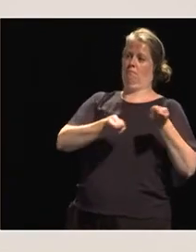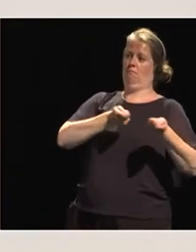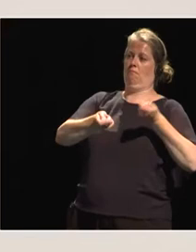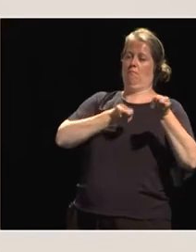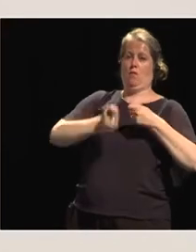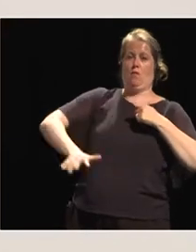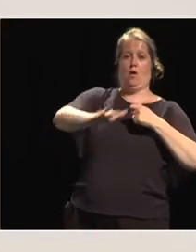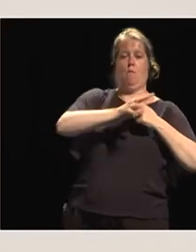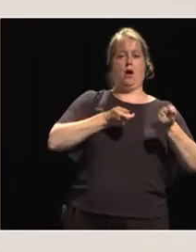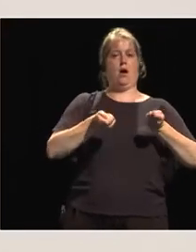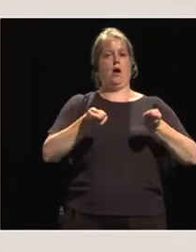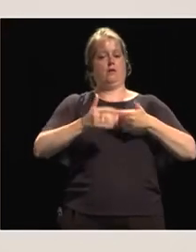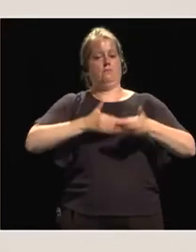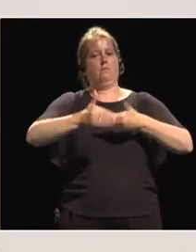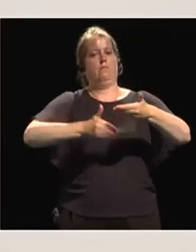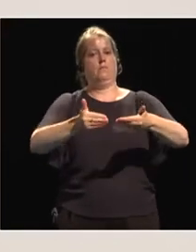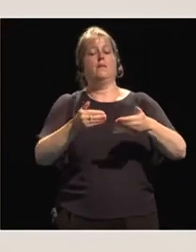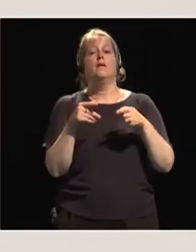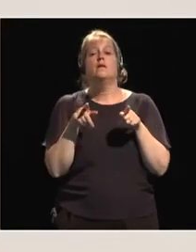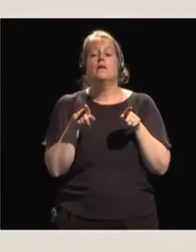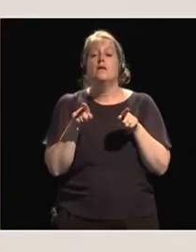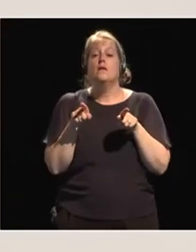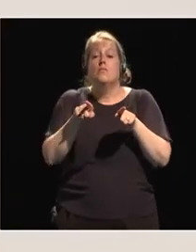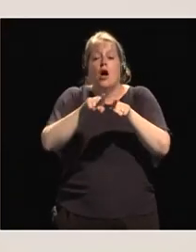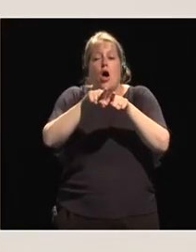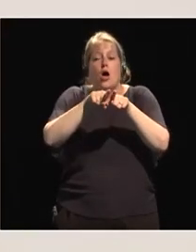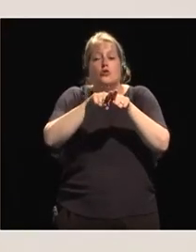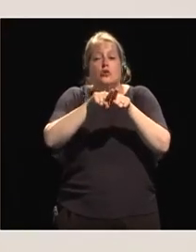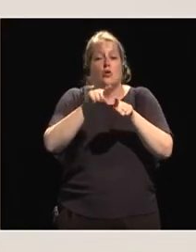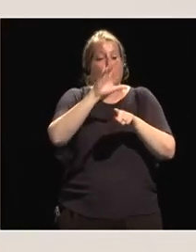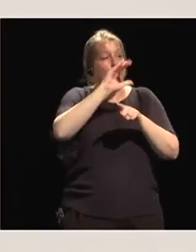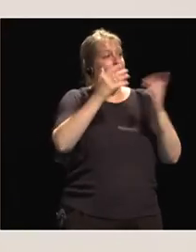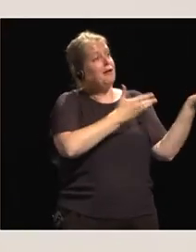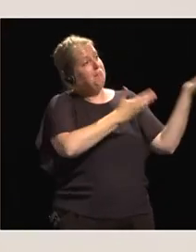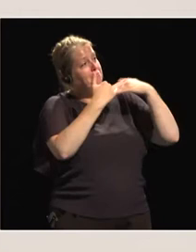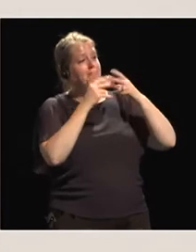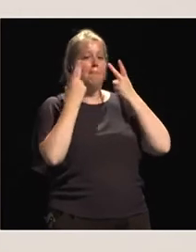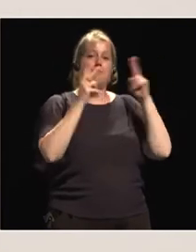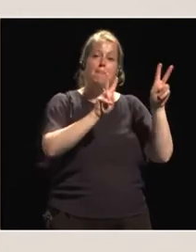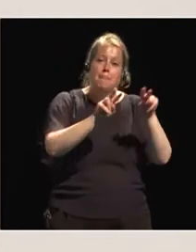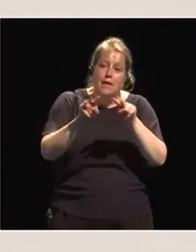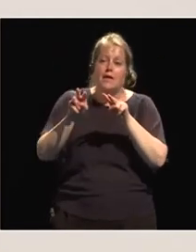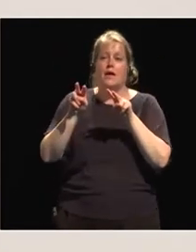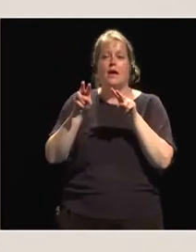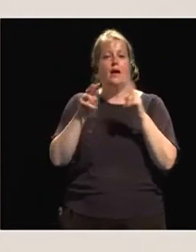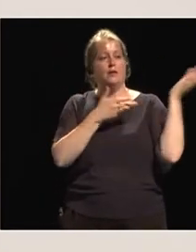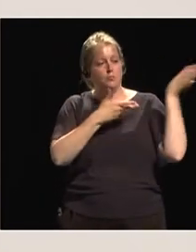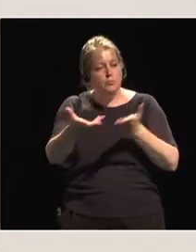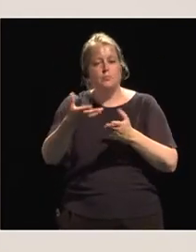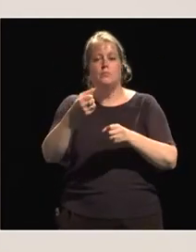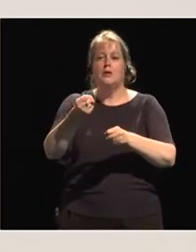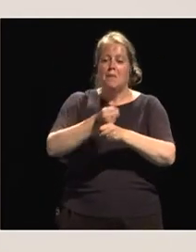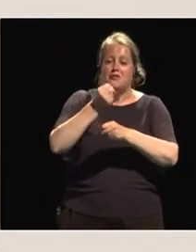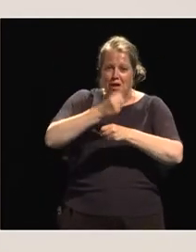run the park, and also invite the company to come in, make manufacturing, also pay the rent.